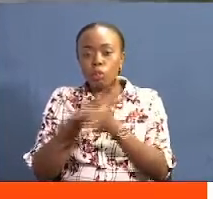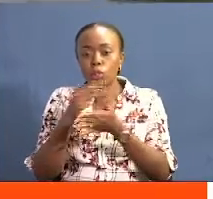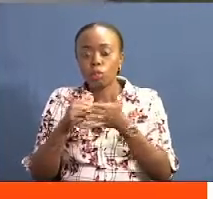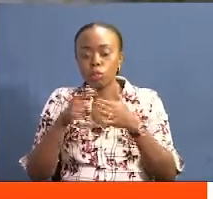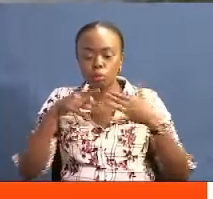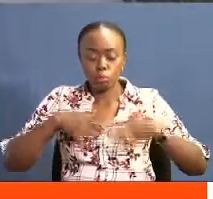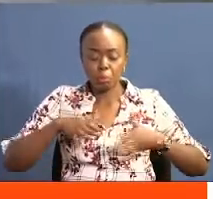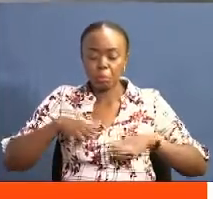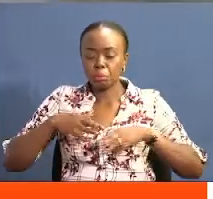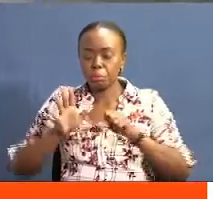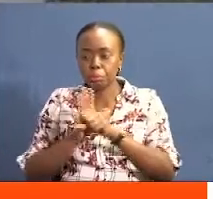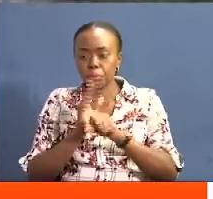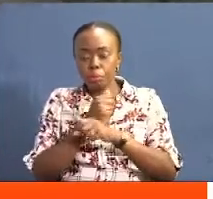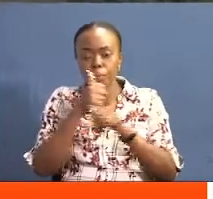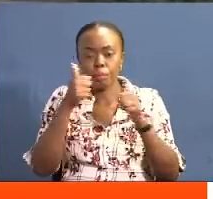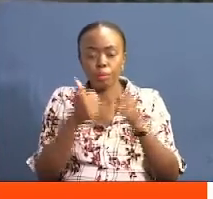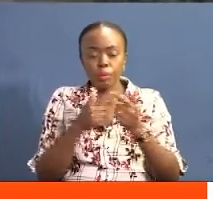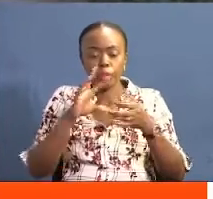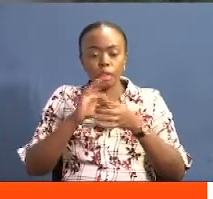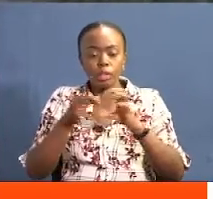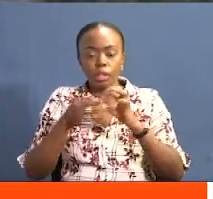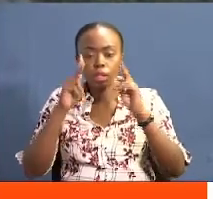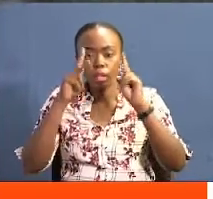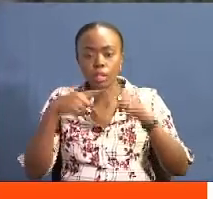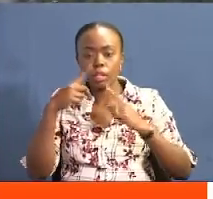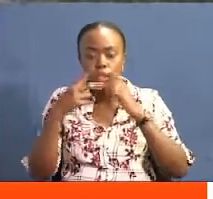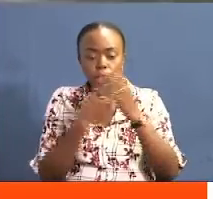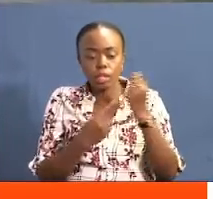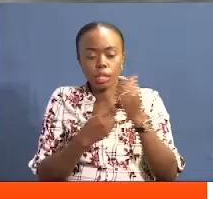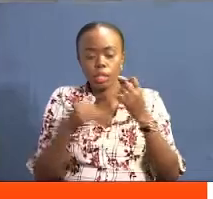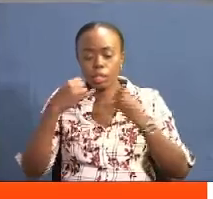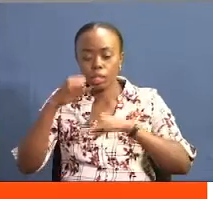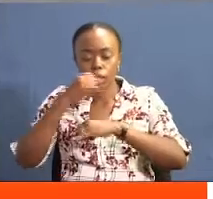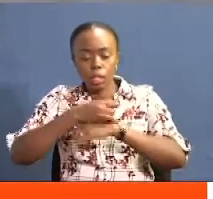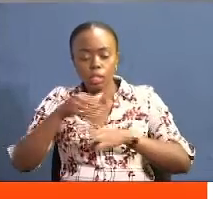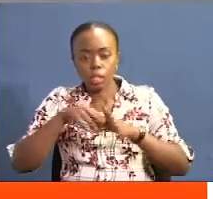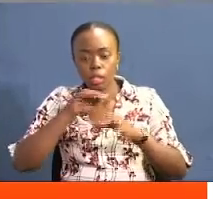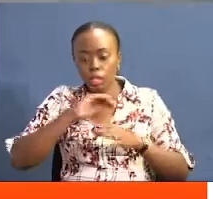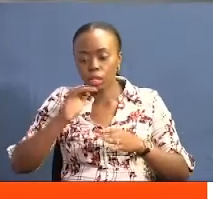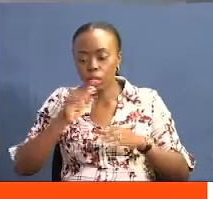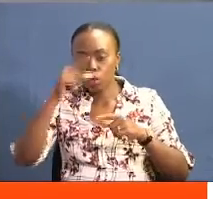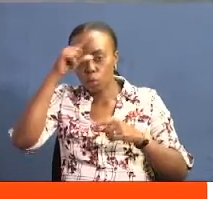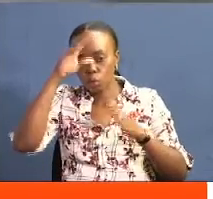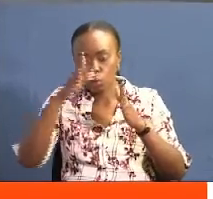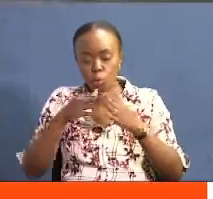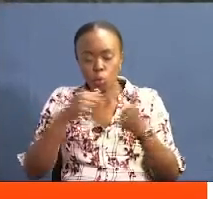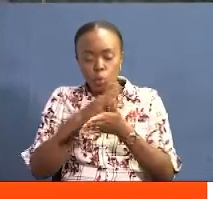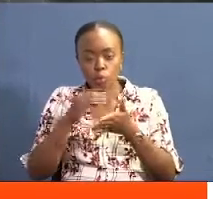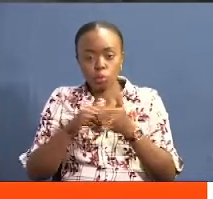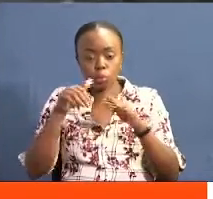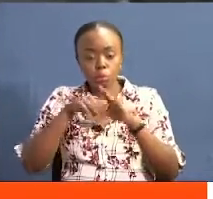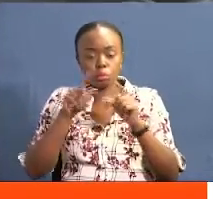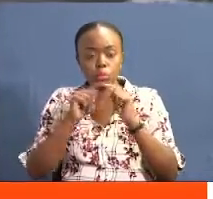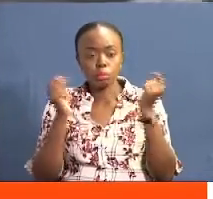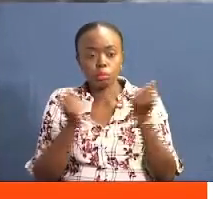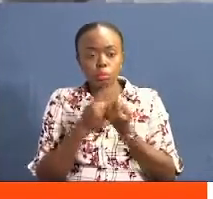suffering at the hands of well-connected individuals. They lamented that both investors and the county government had abandoned them in the attempt to